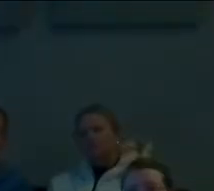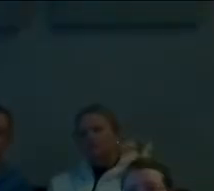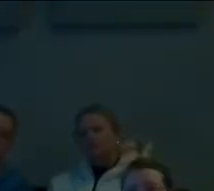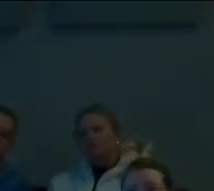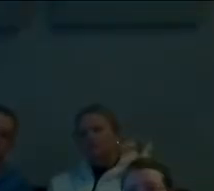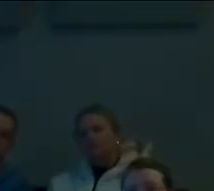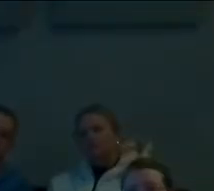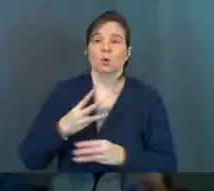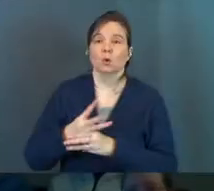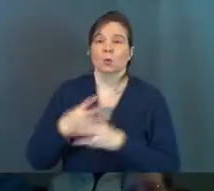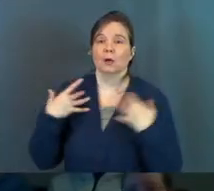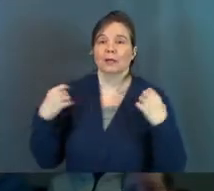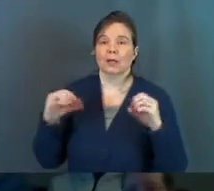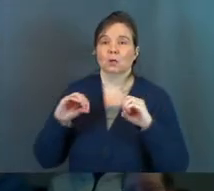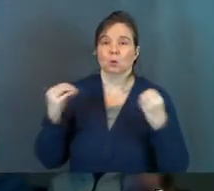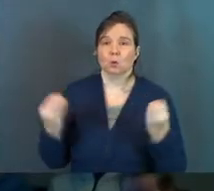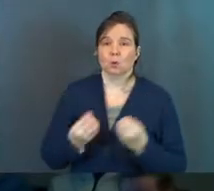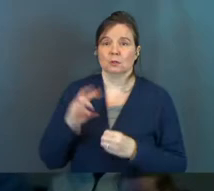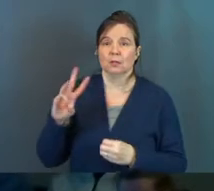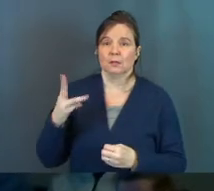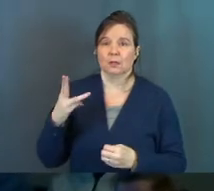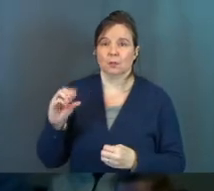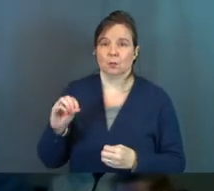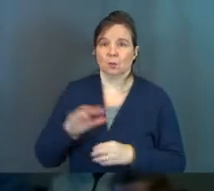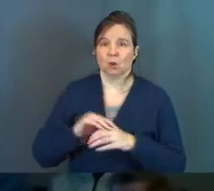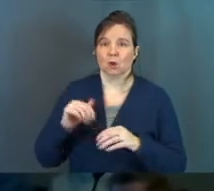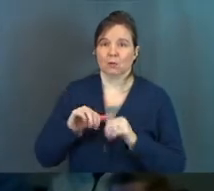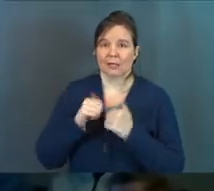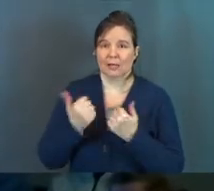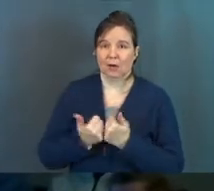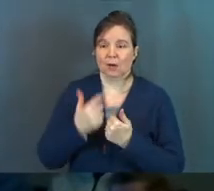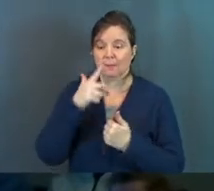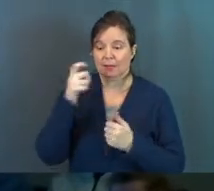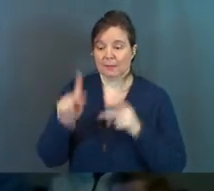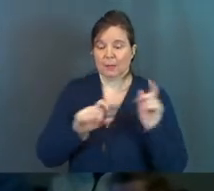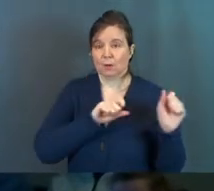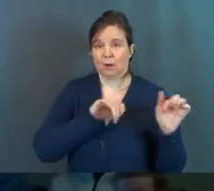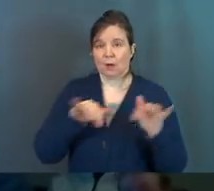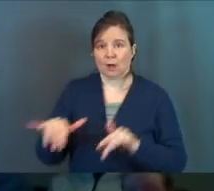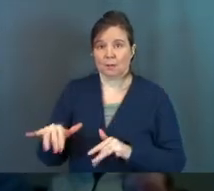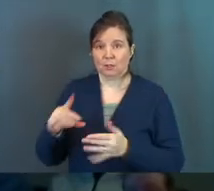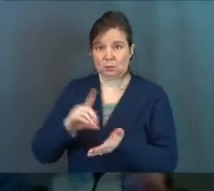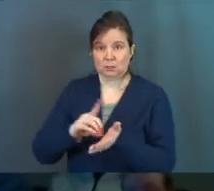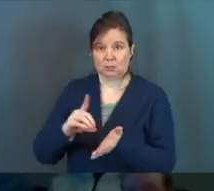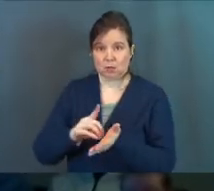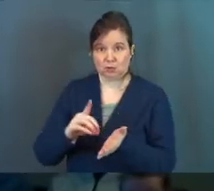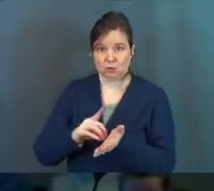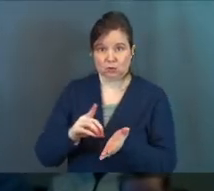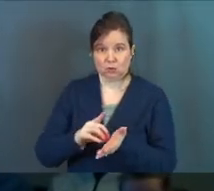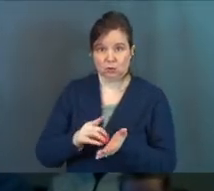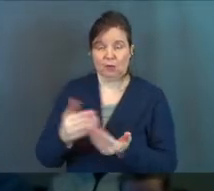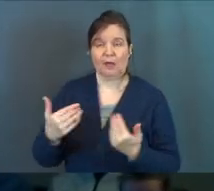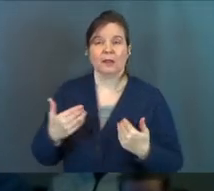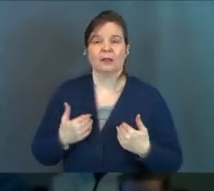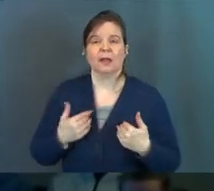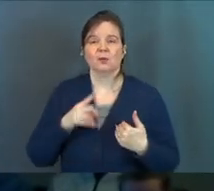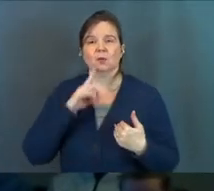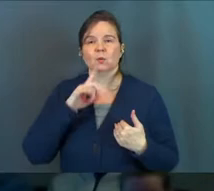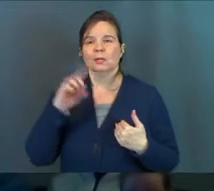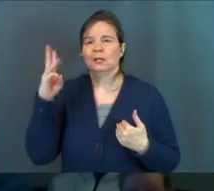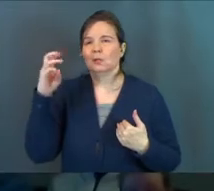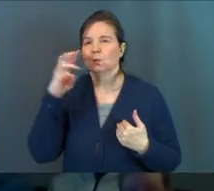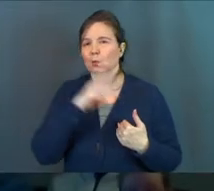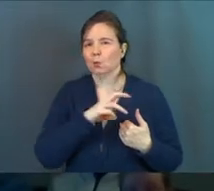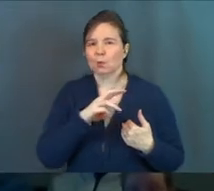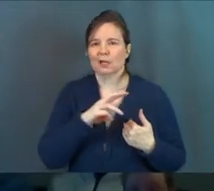the World Health Organization was called to that area because people were coming into the doctor and they had these really